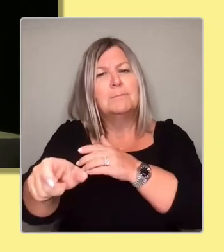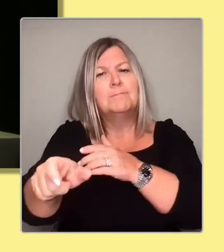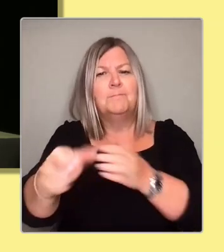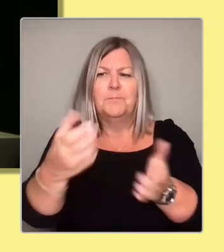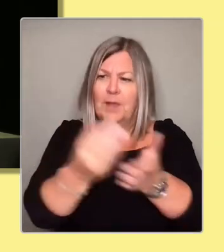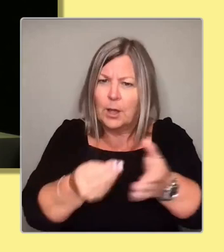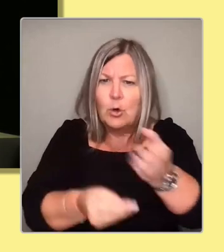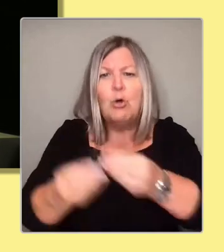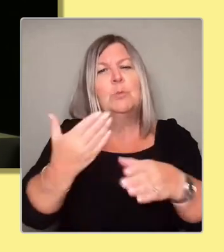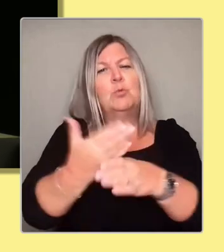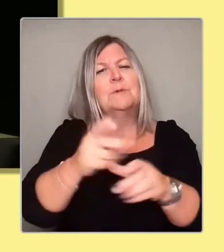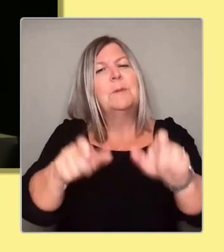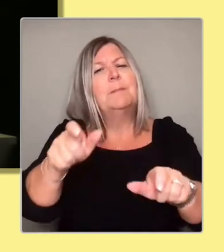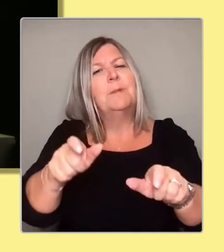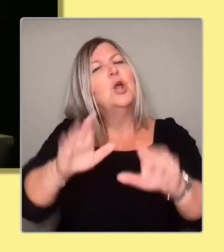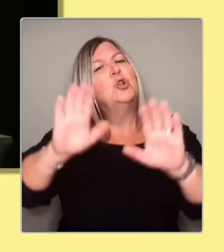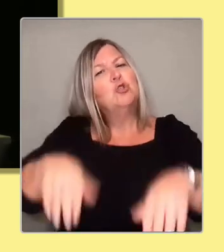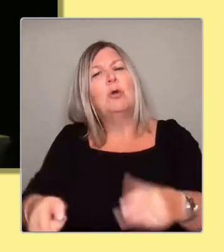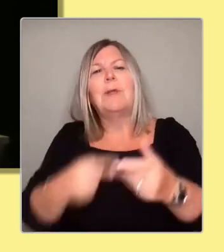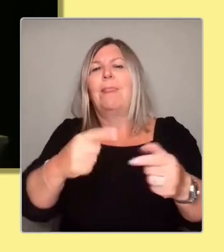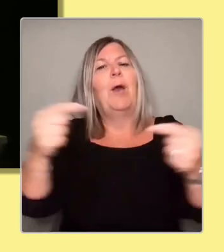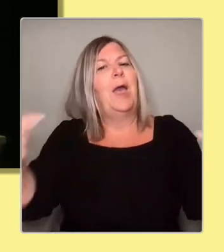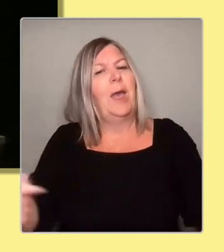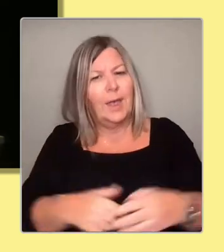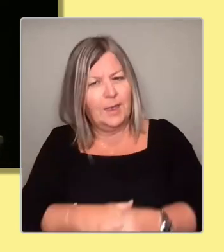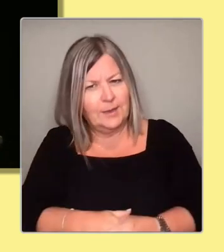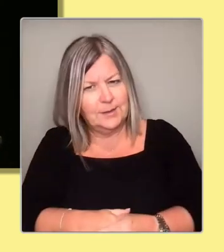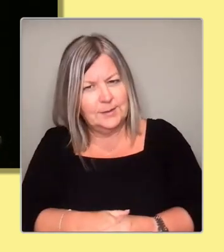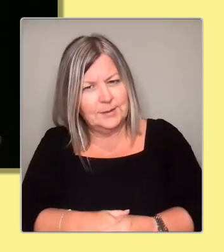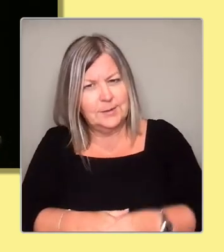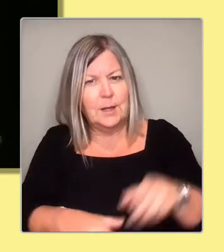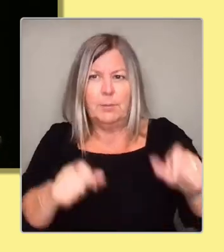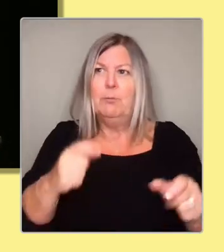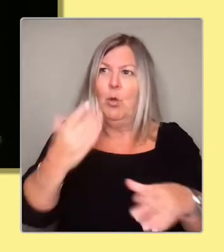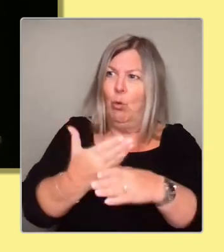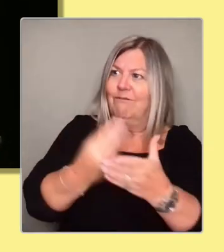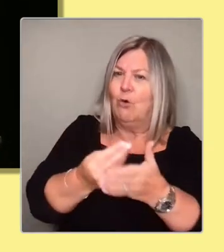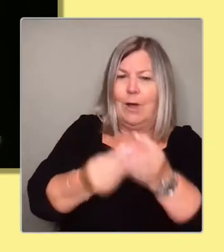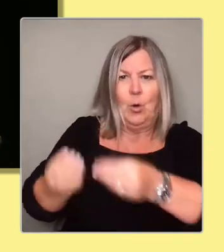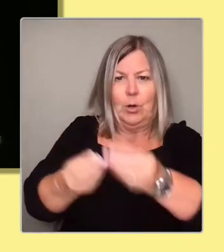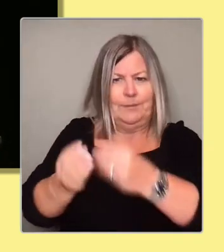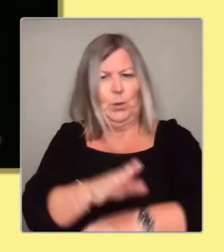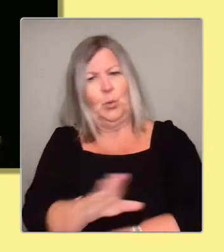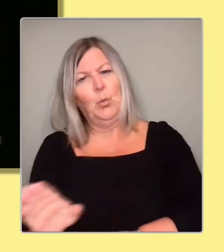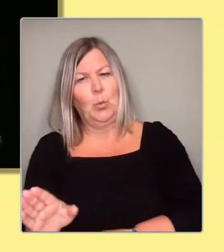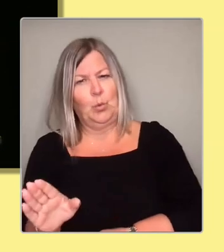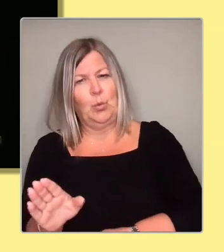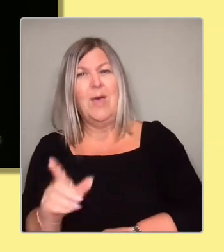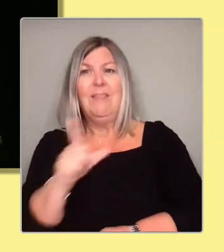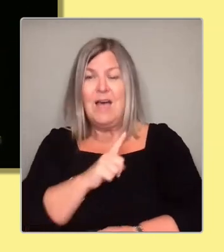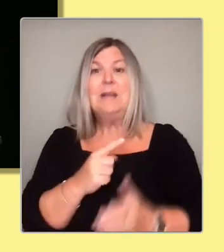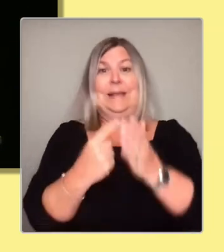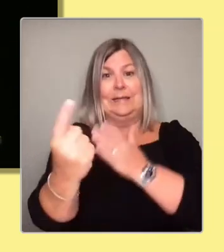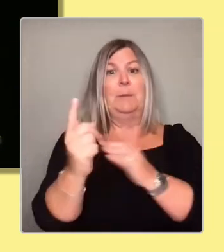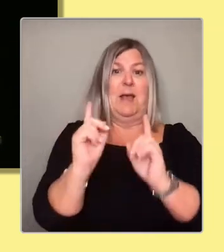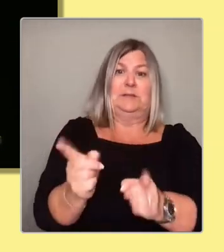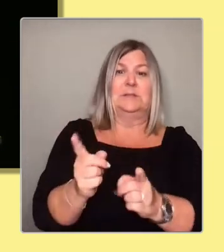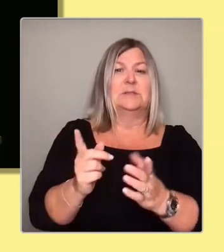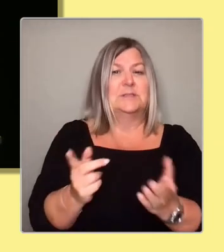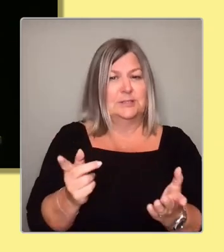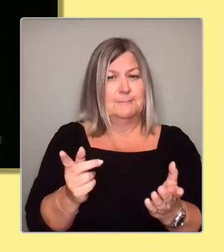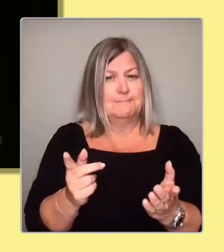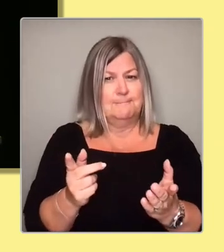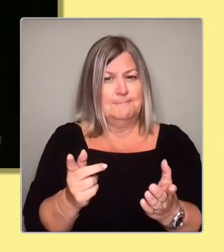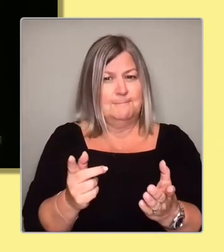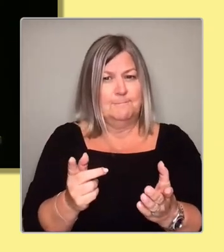the other way around. And that's how we get independence. There's no ruse, I'm afraid. The way we get independence is by